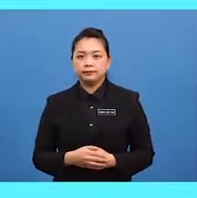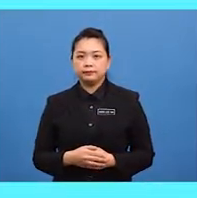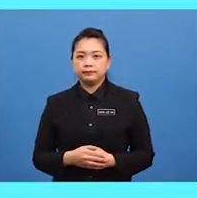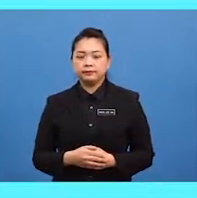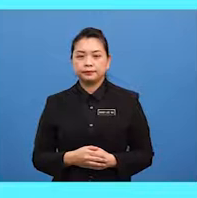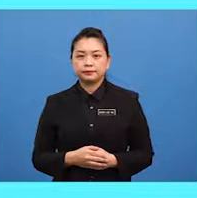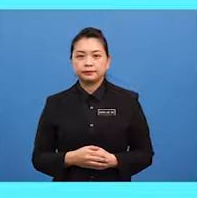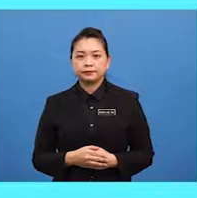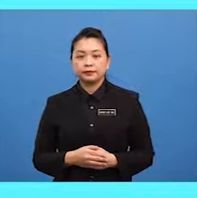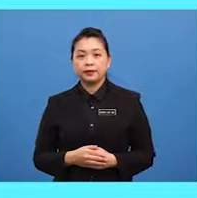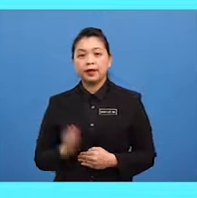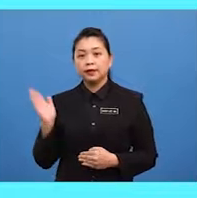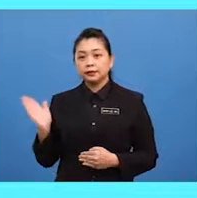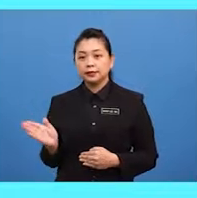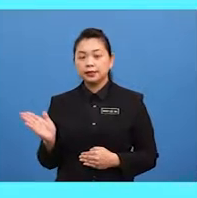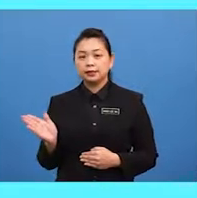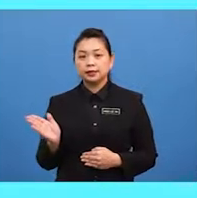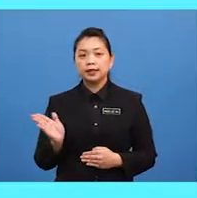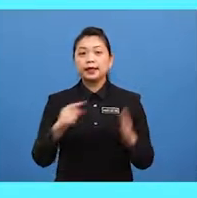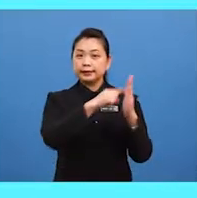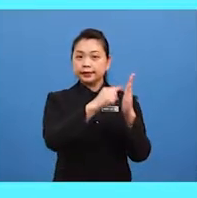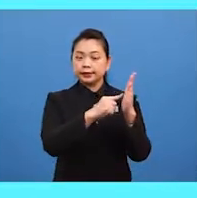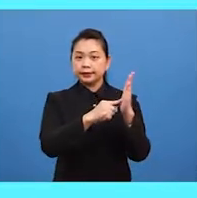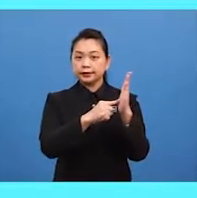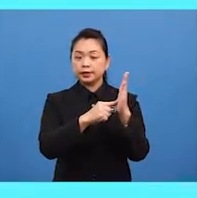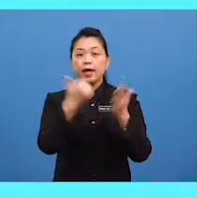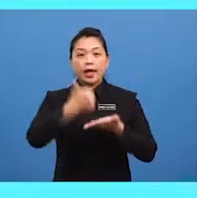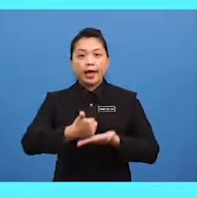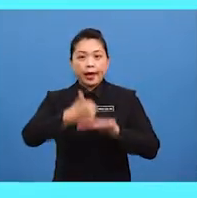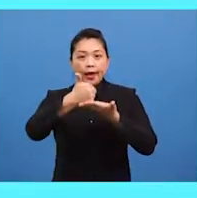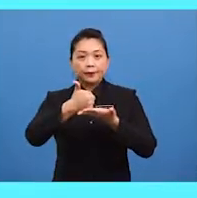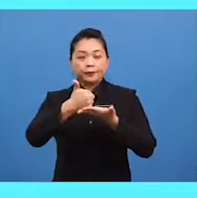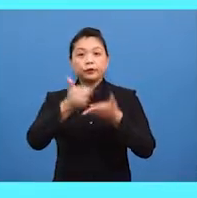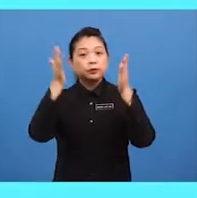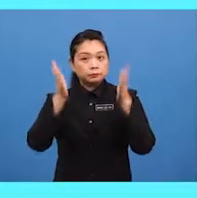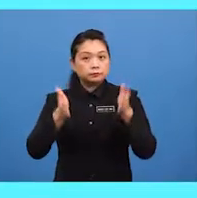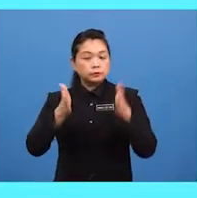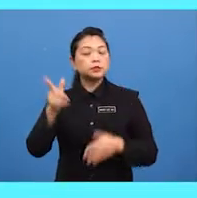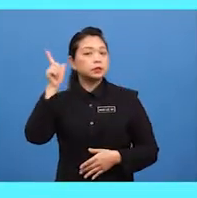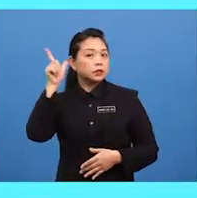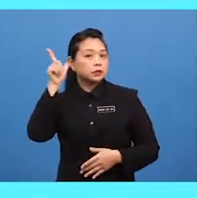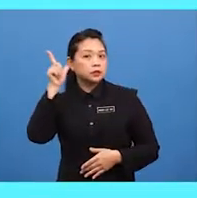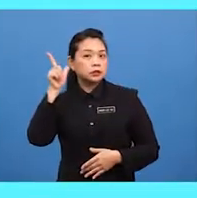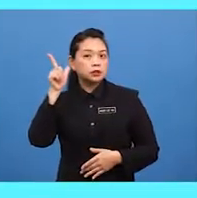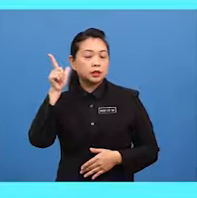this detailed description helps the listener to visualize what you see in the